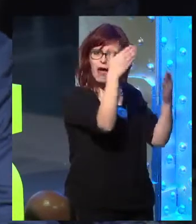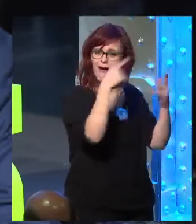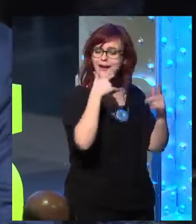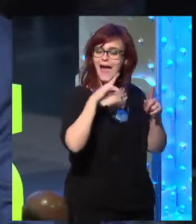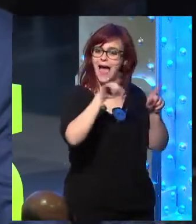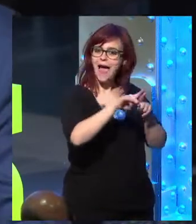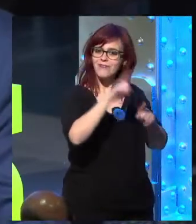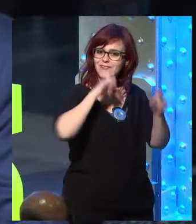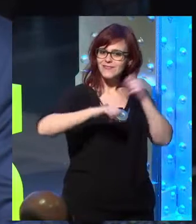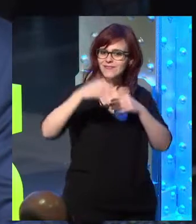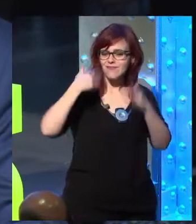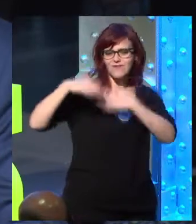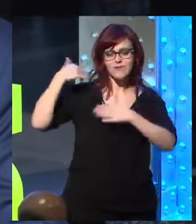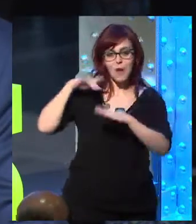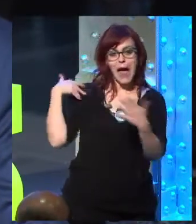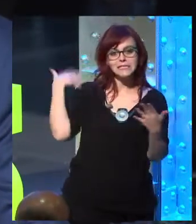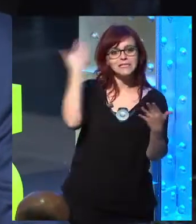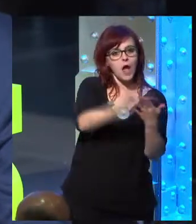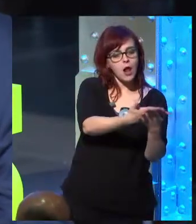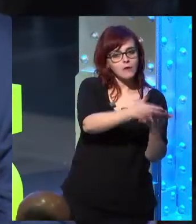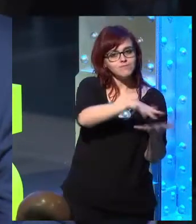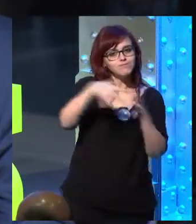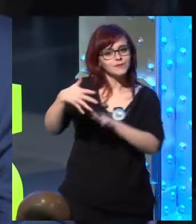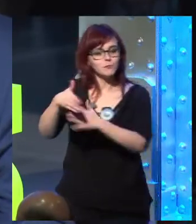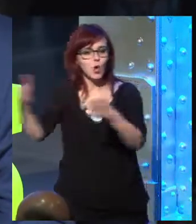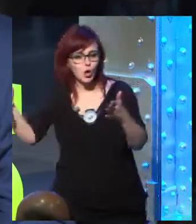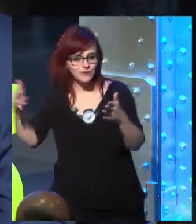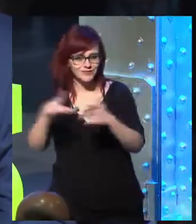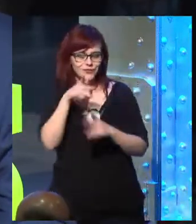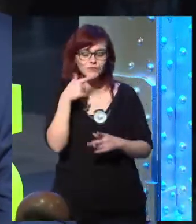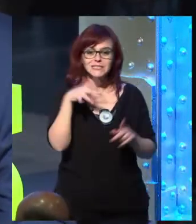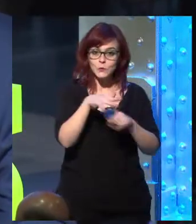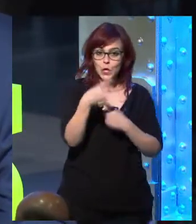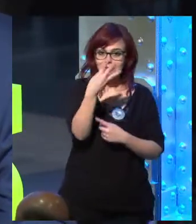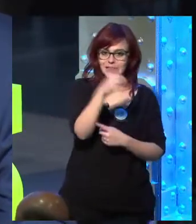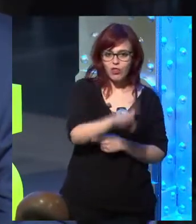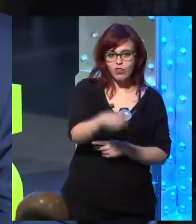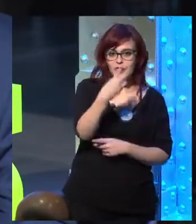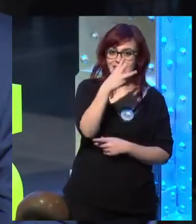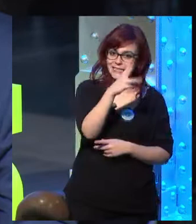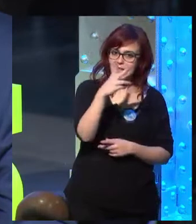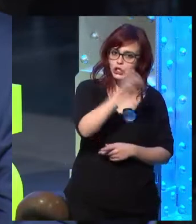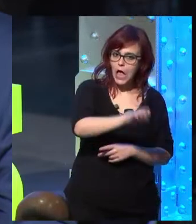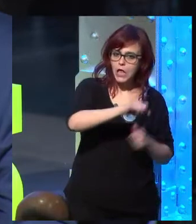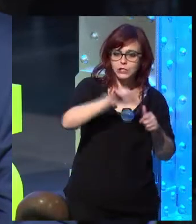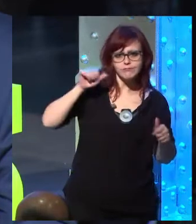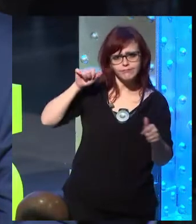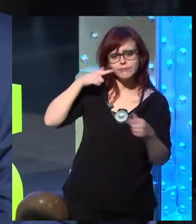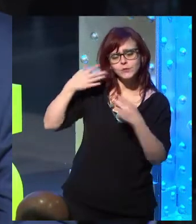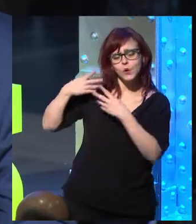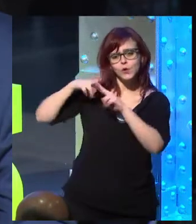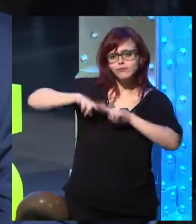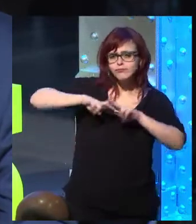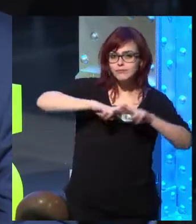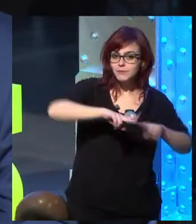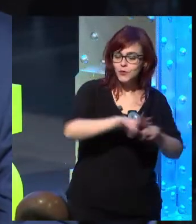of this new TELUS, but a tribute to the TELUS that during 32 years has been a mirror